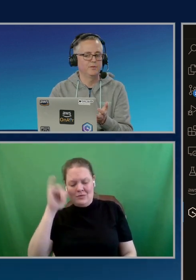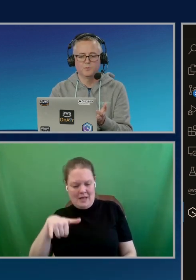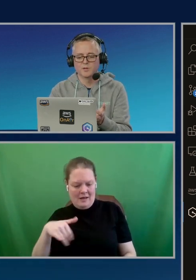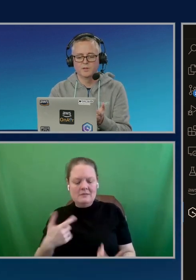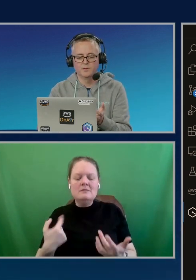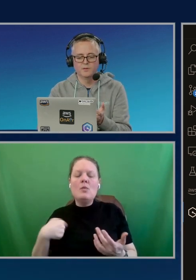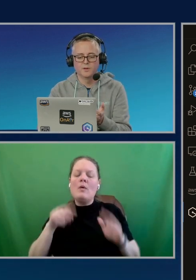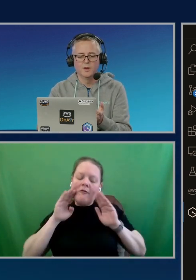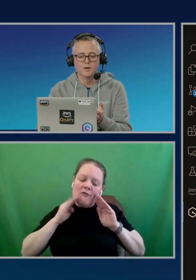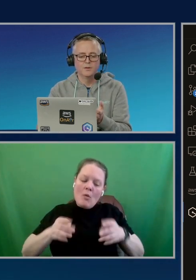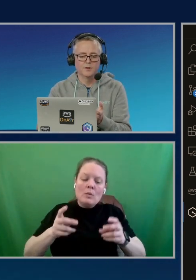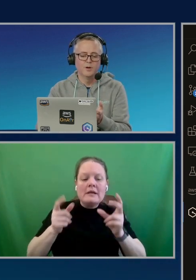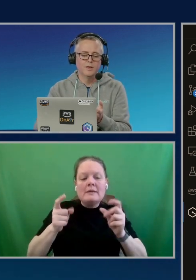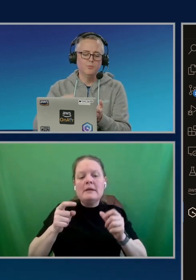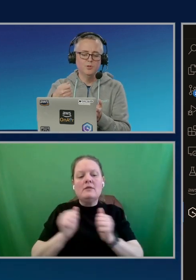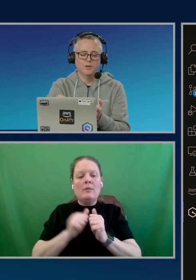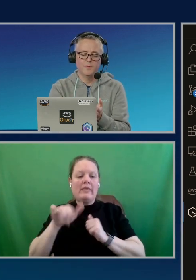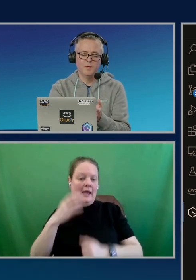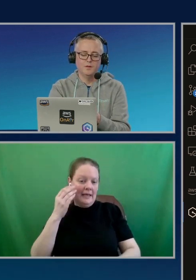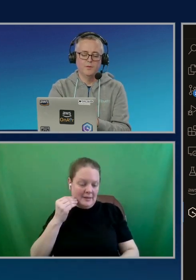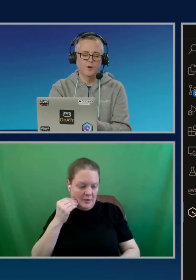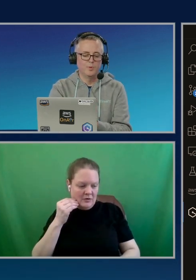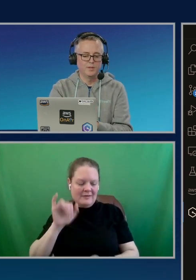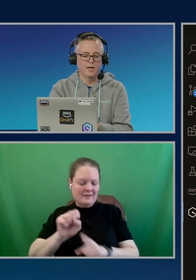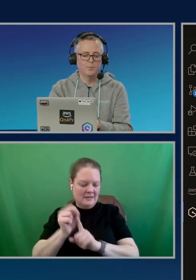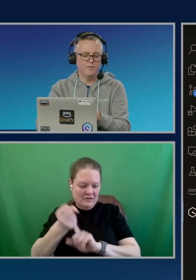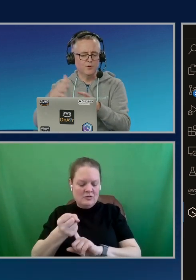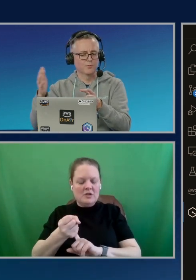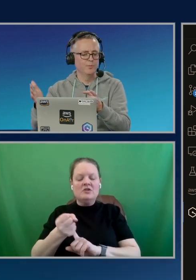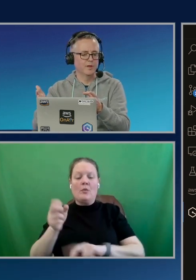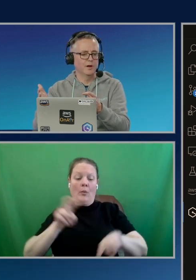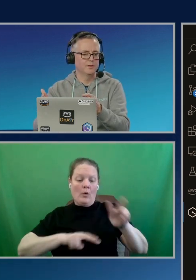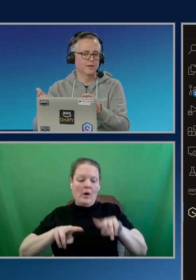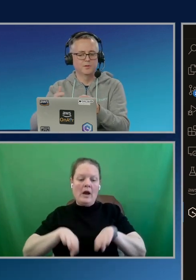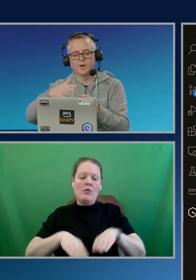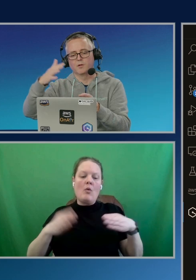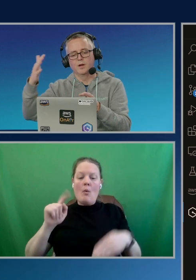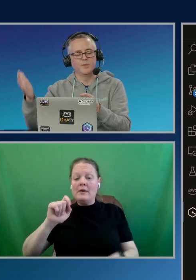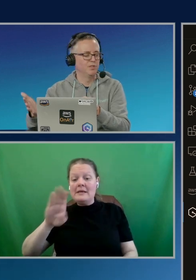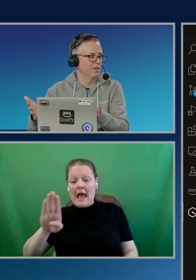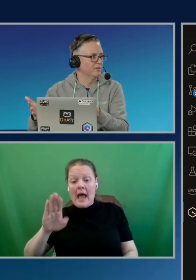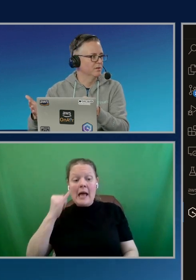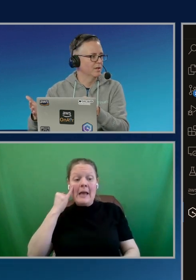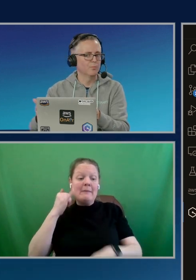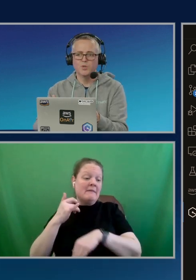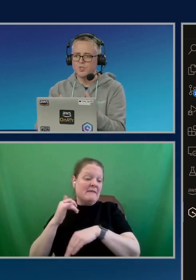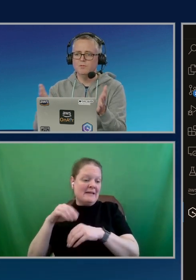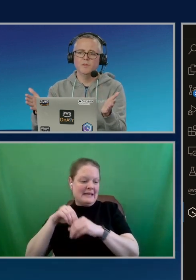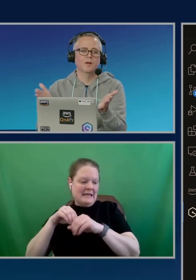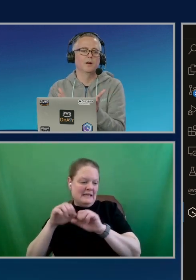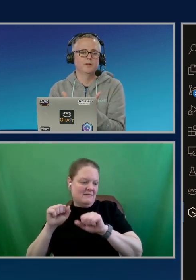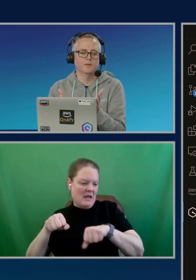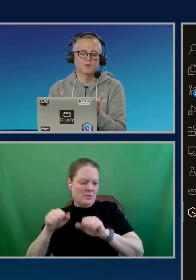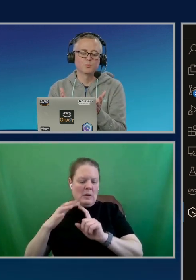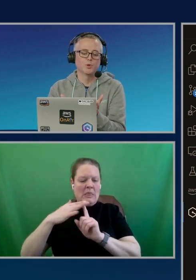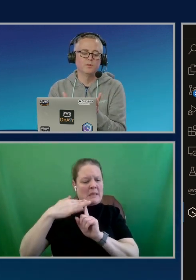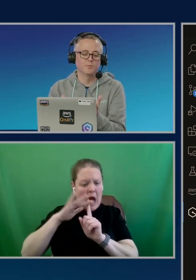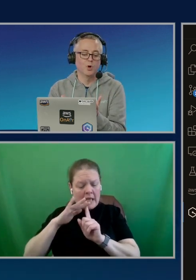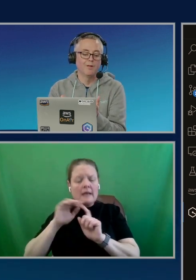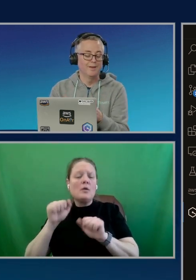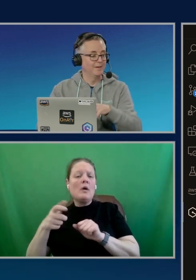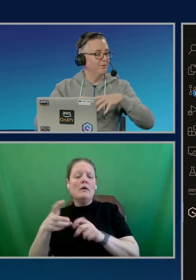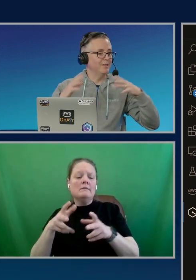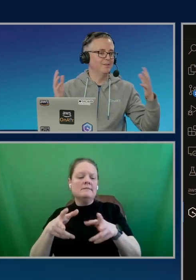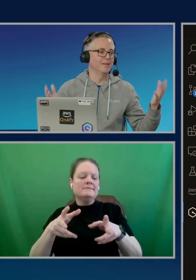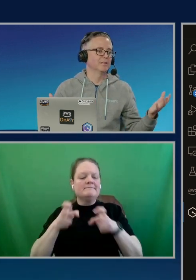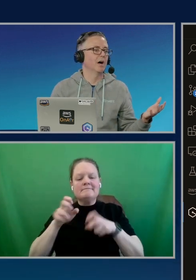speed in those experiences. And so, it will look at the open tab. If there's room in the context, it might grab an adjacent tab. But generally, the context is pretty